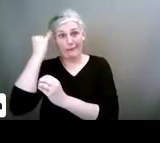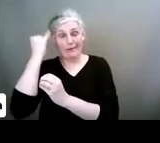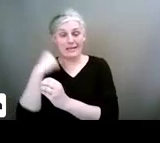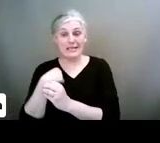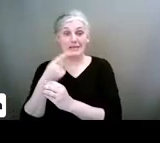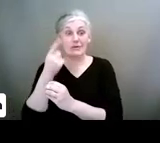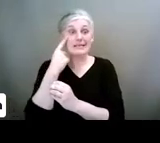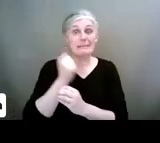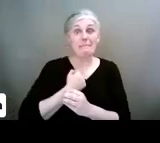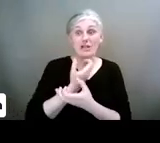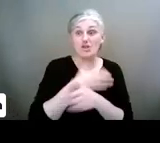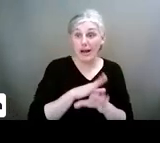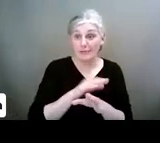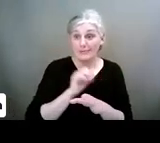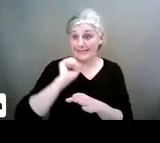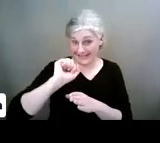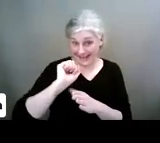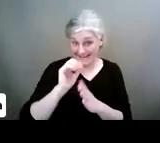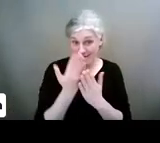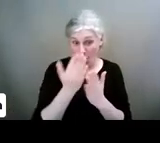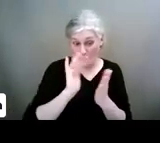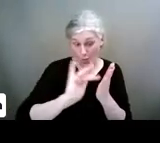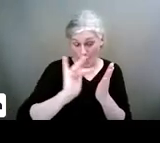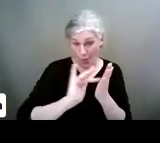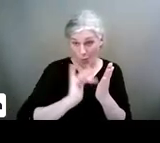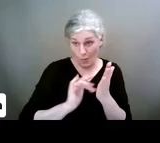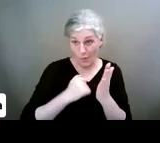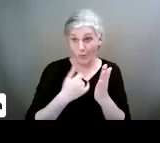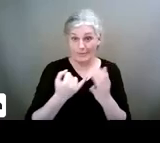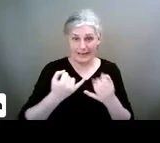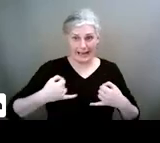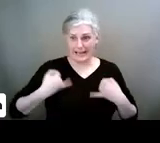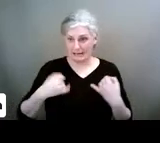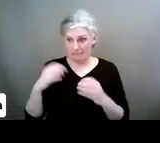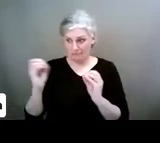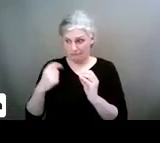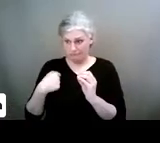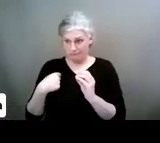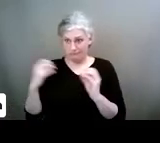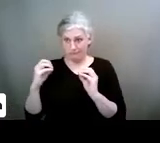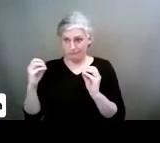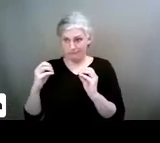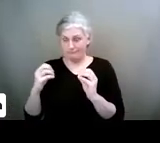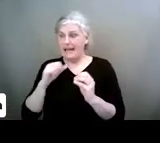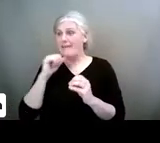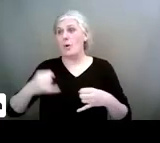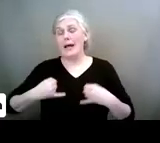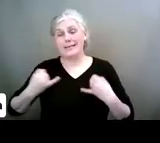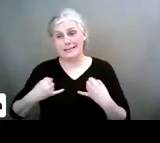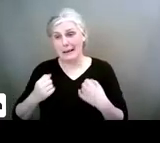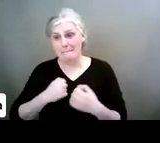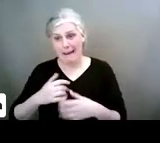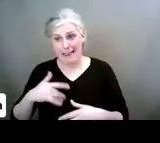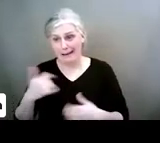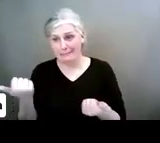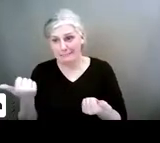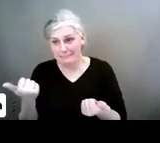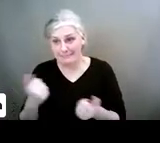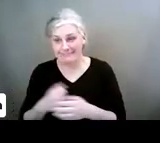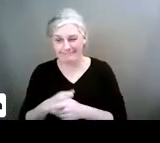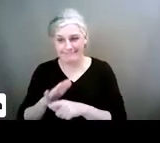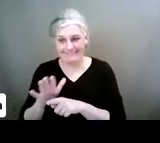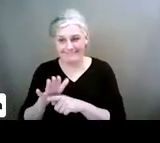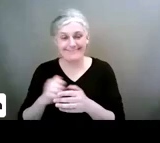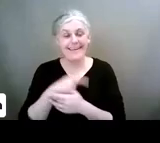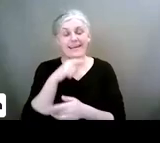story. You have entertainment as one. I don't even have entertainment. There's no entertainment in my life on my phone. Entertainment,